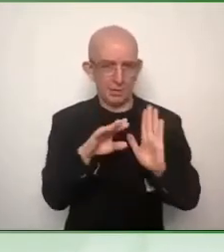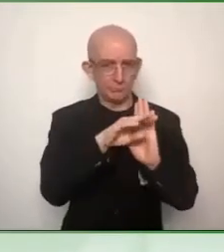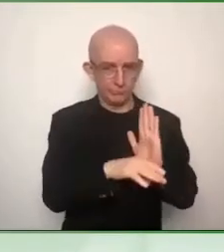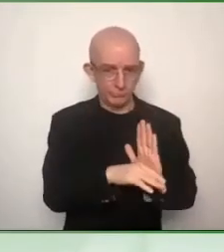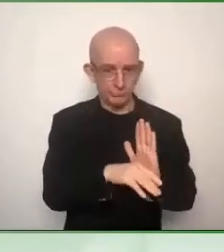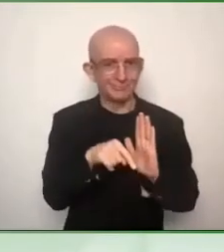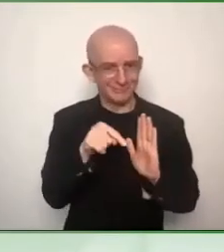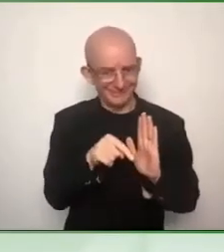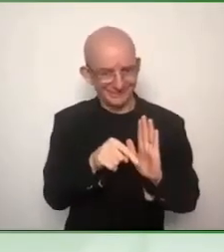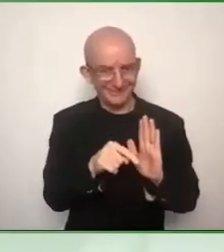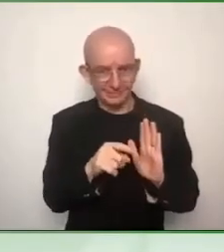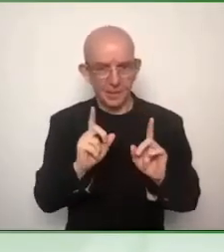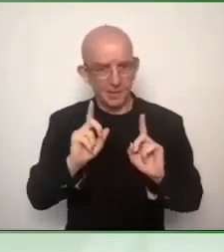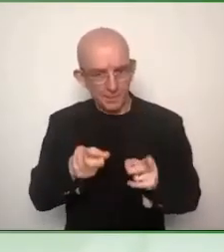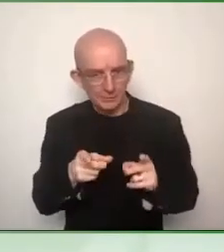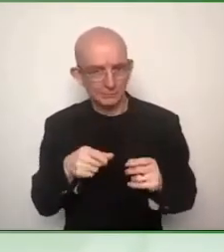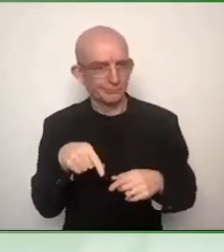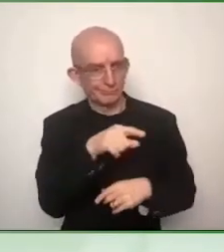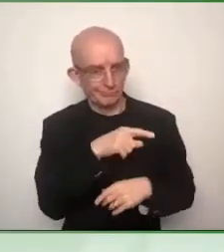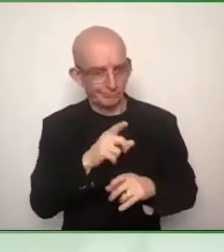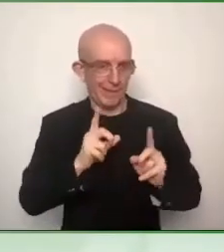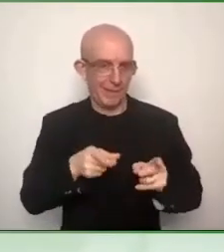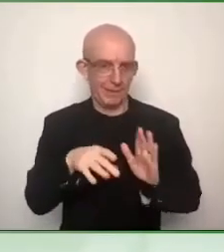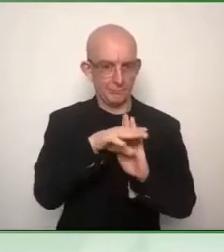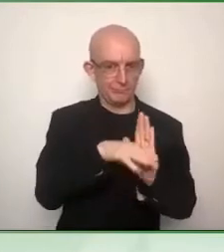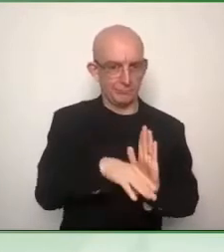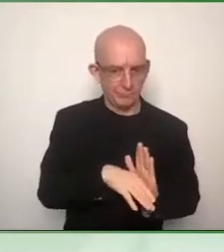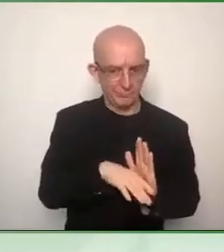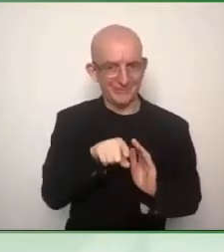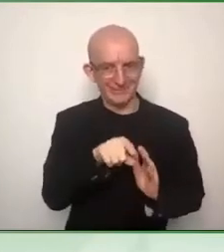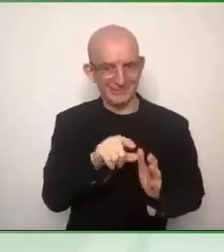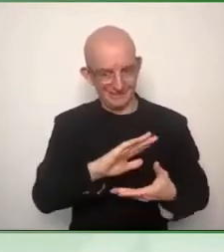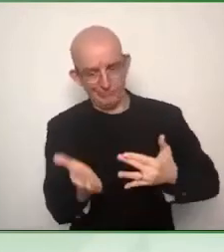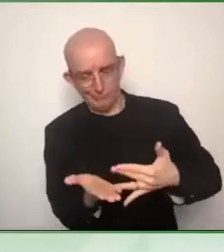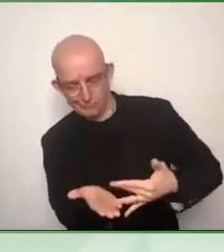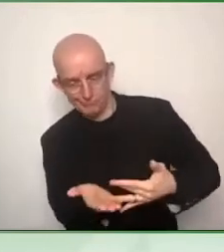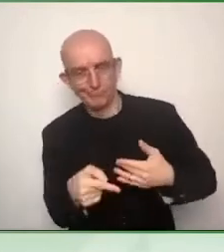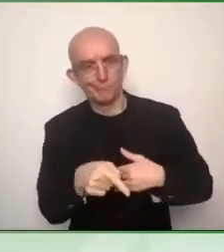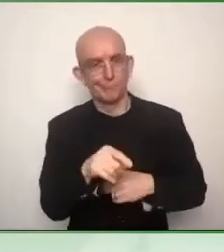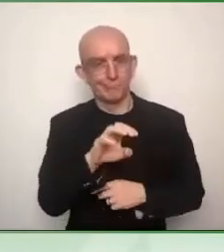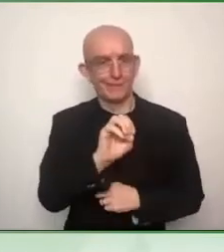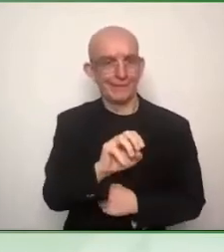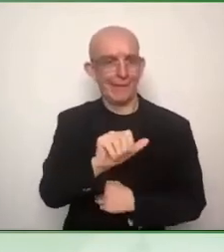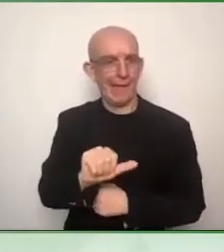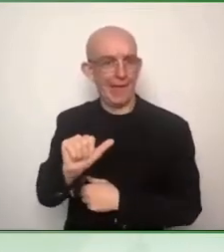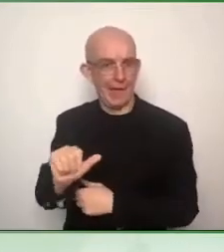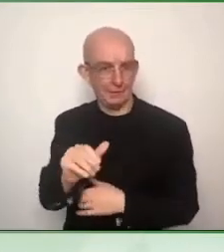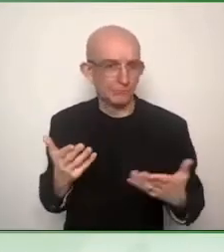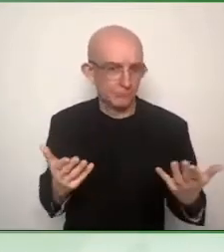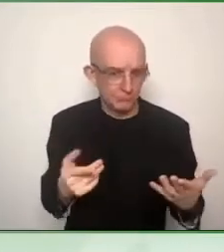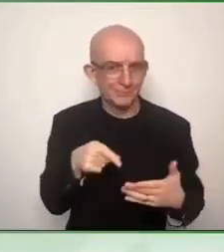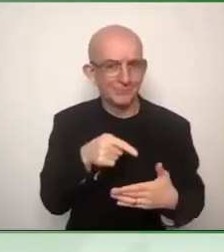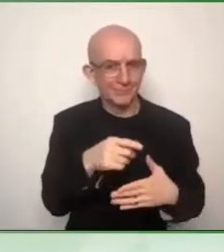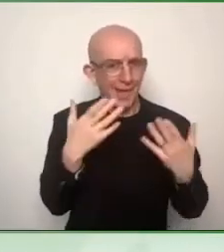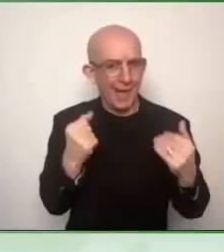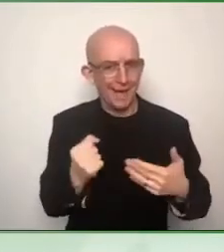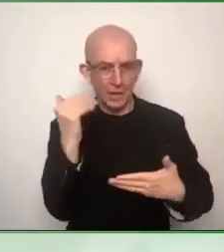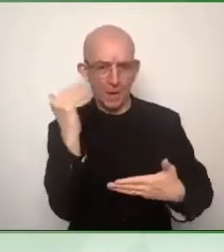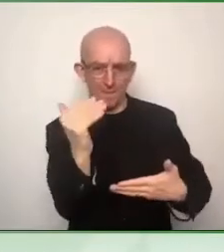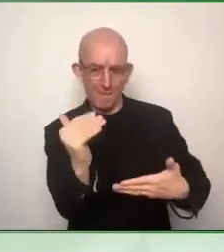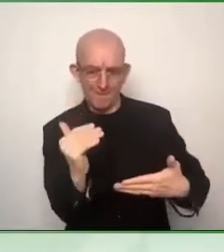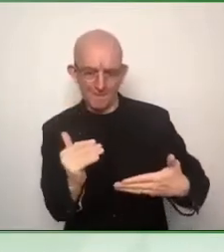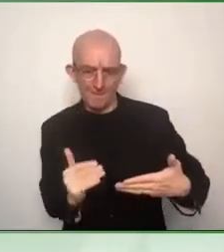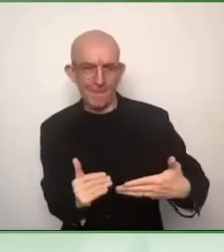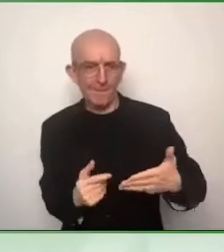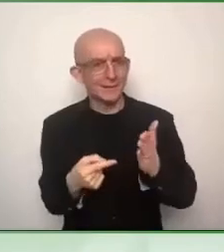standards that are yet to be developed, some of them. So I'm very excited about this next upcoming phase where